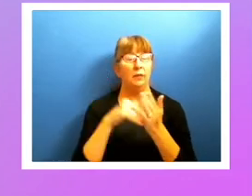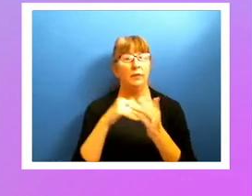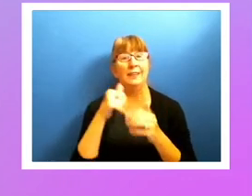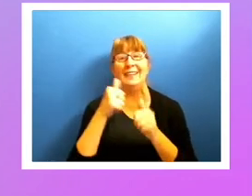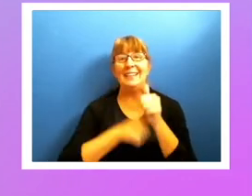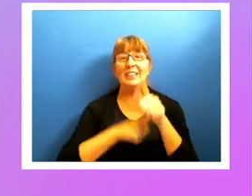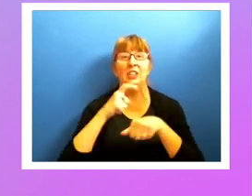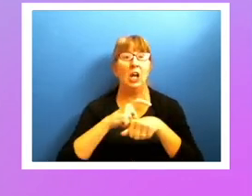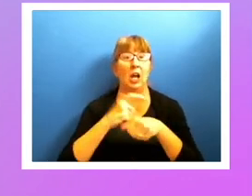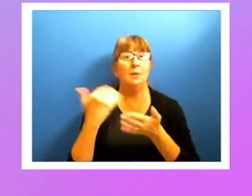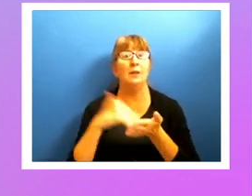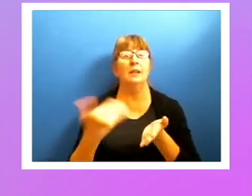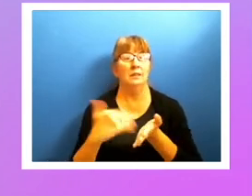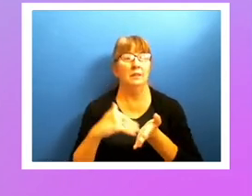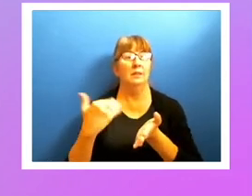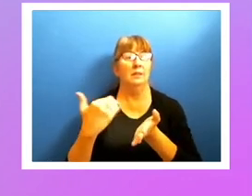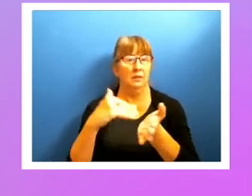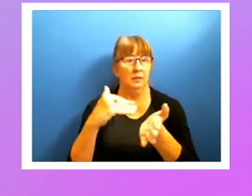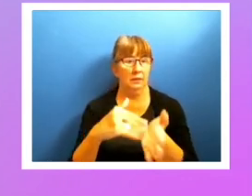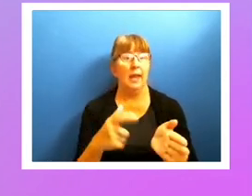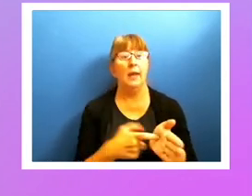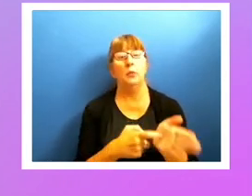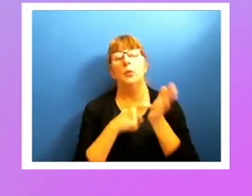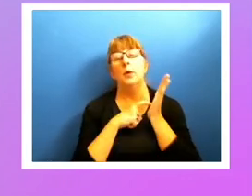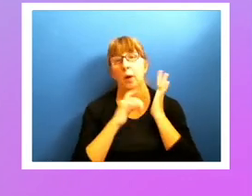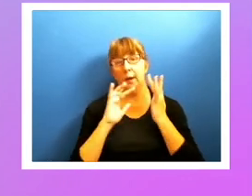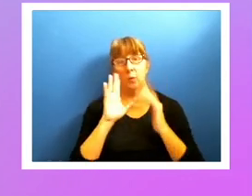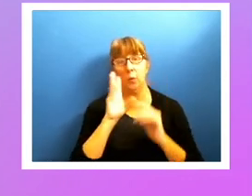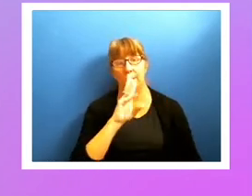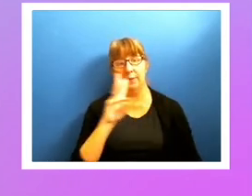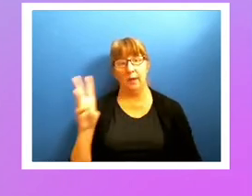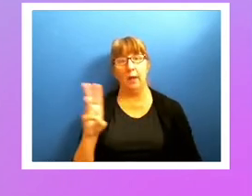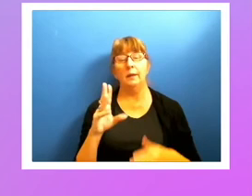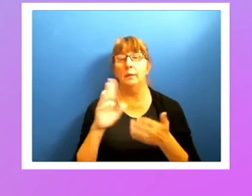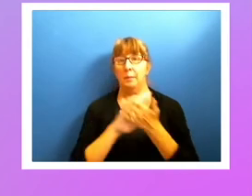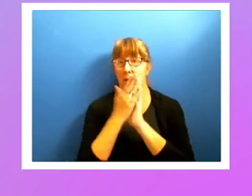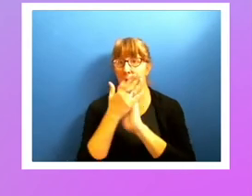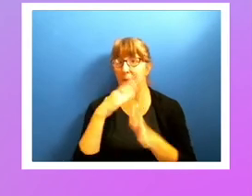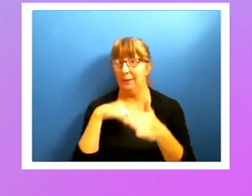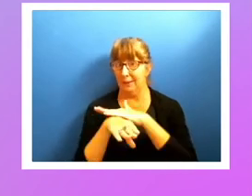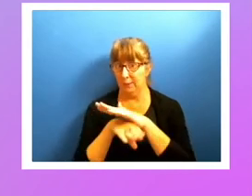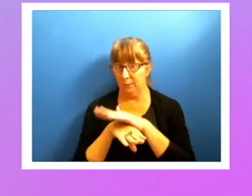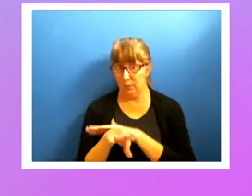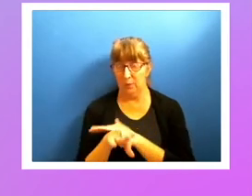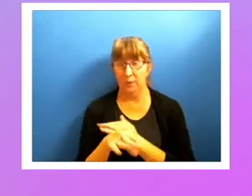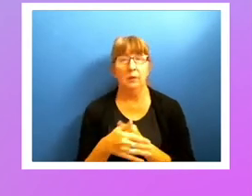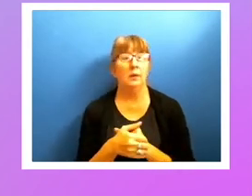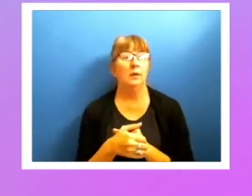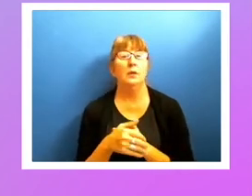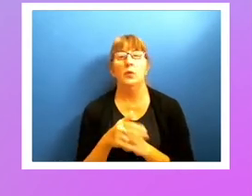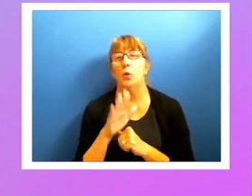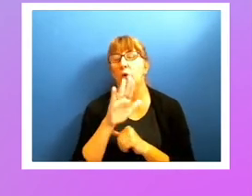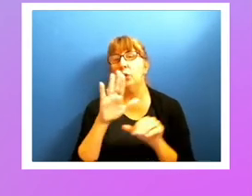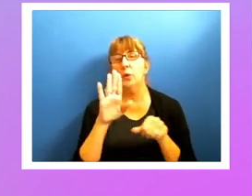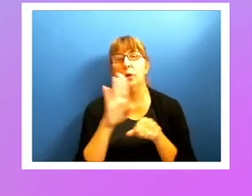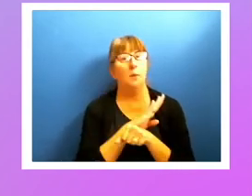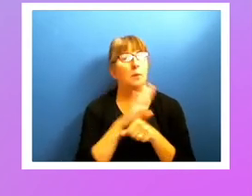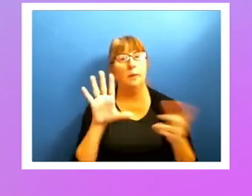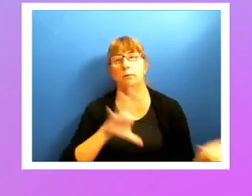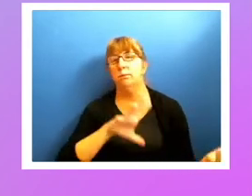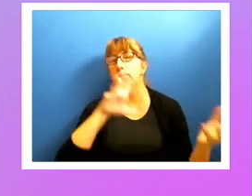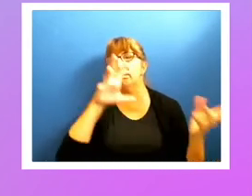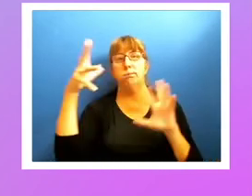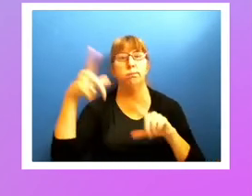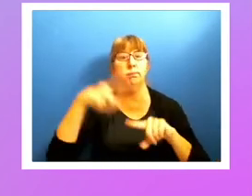in probably a very aggressive amount of time. So it's going to force you into action that's going to disrupt your company. It's going to take extra